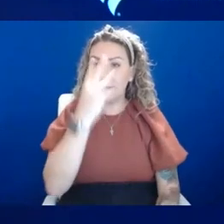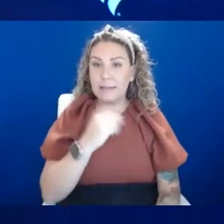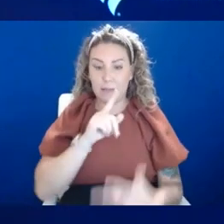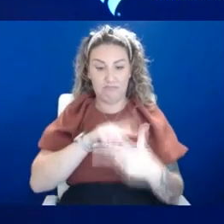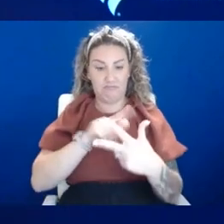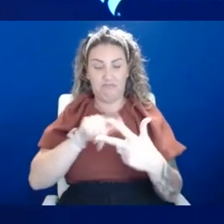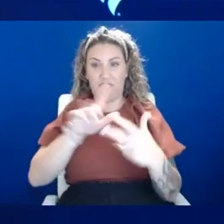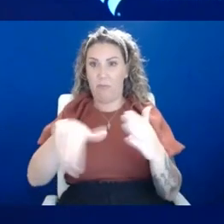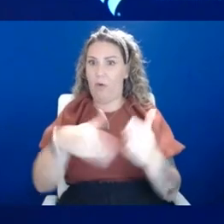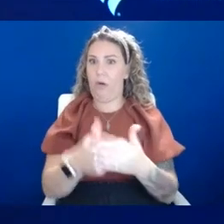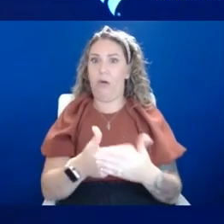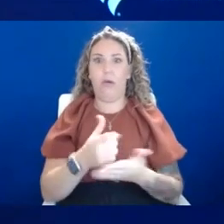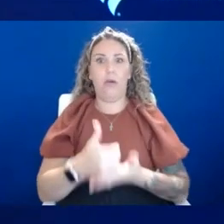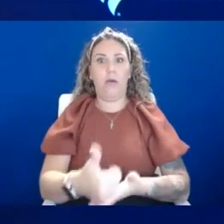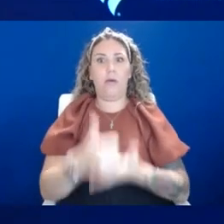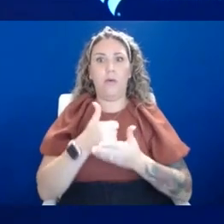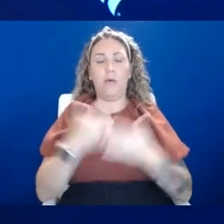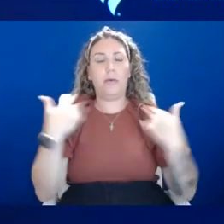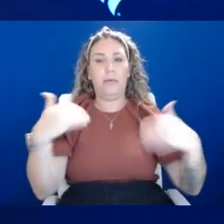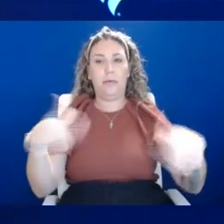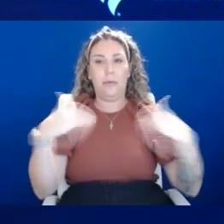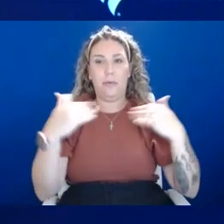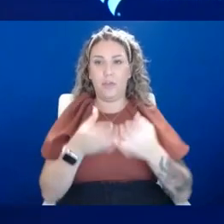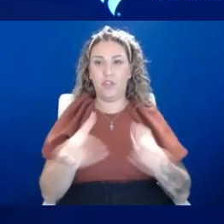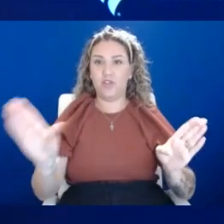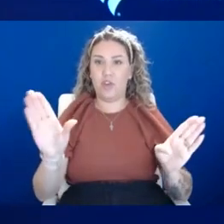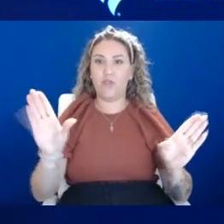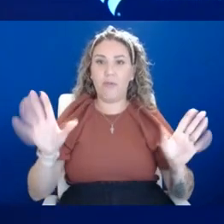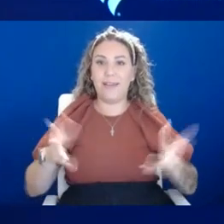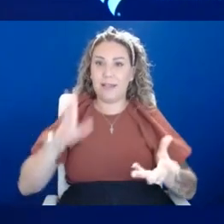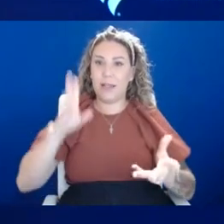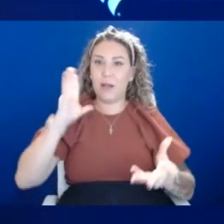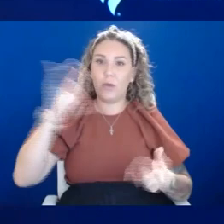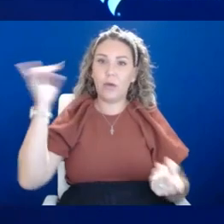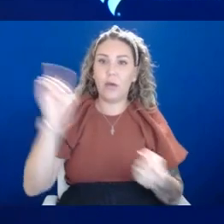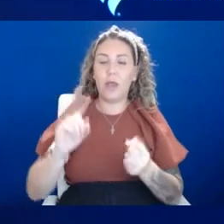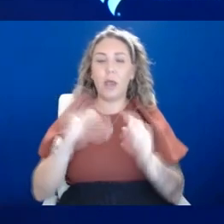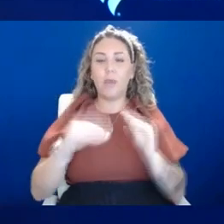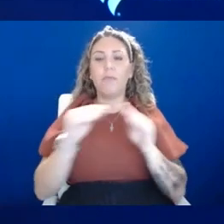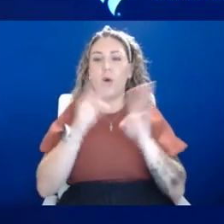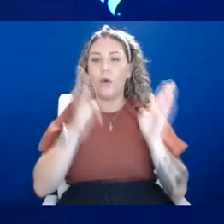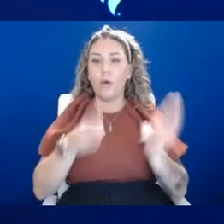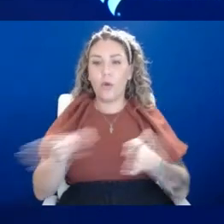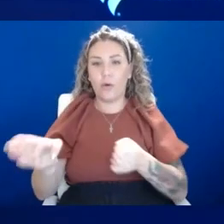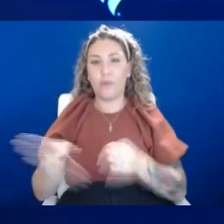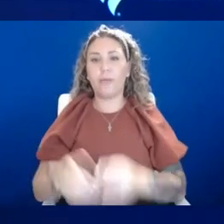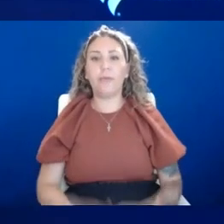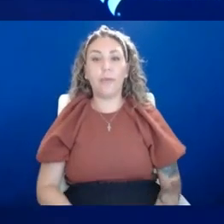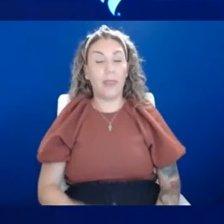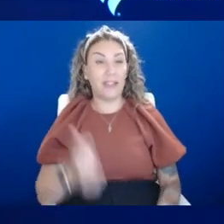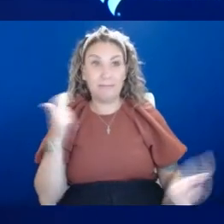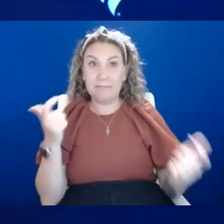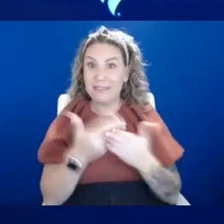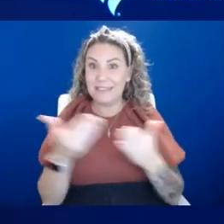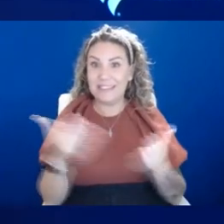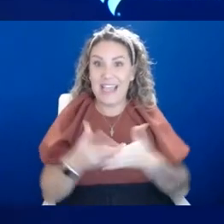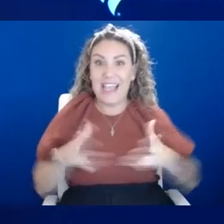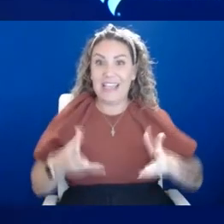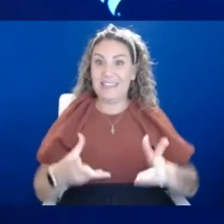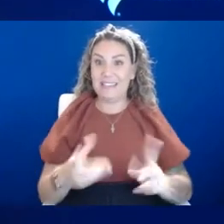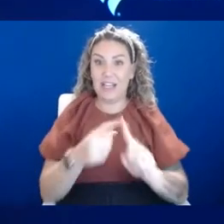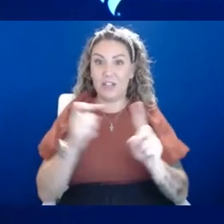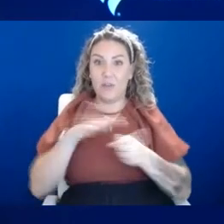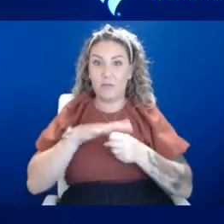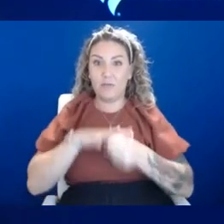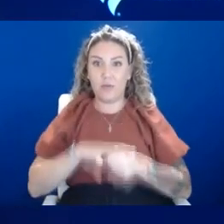a long way to just reducing general anxiety and then just becoming more organized if you can. Um, that's really the, the biggest thing. Anxiety usually comes from those stressors when we feel